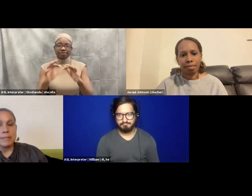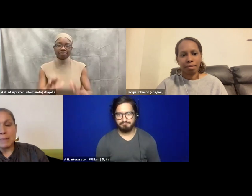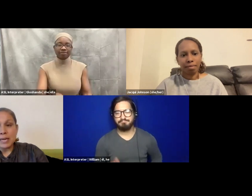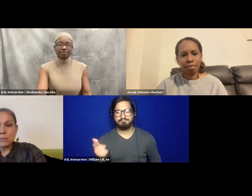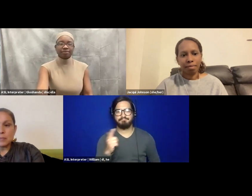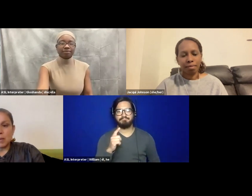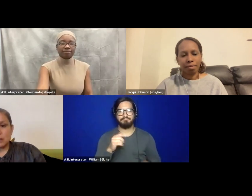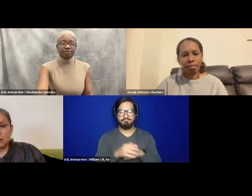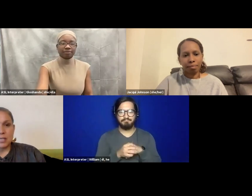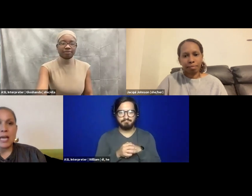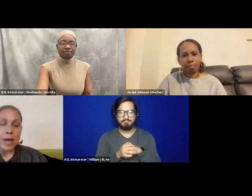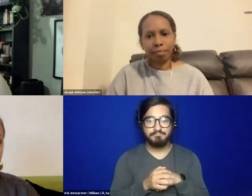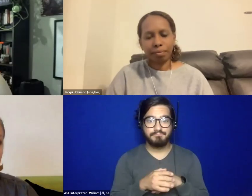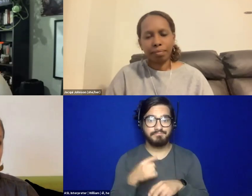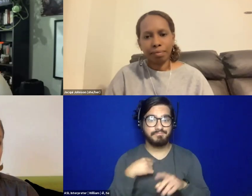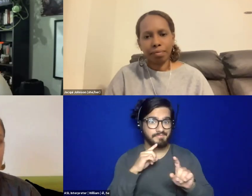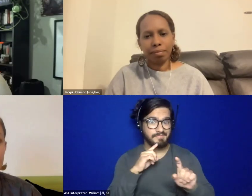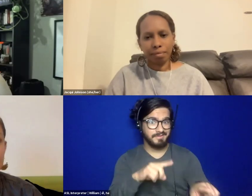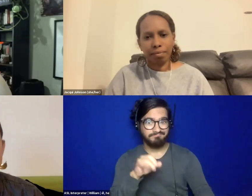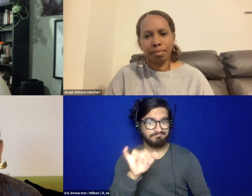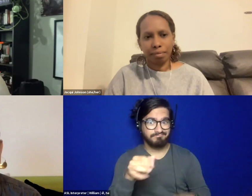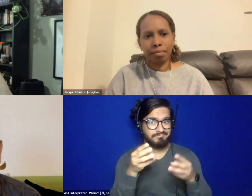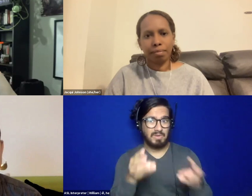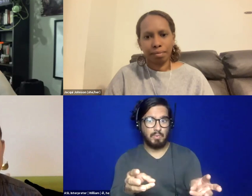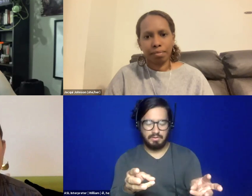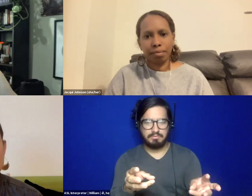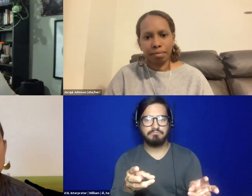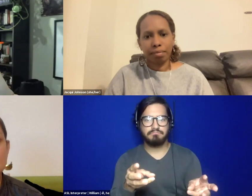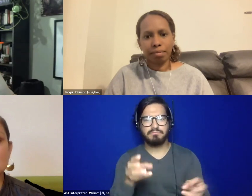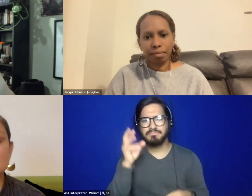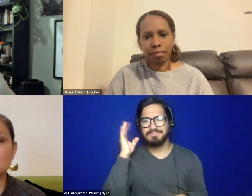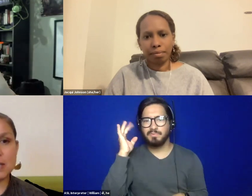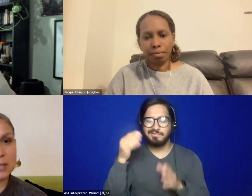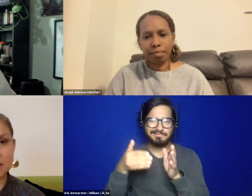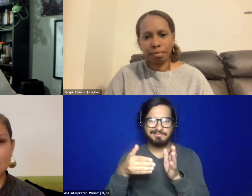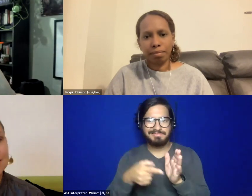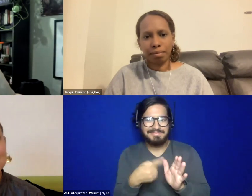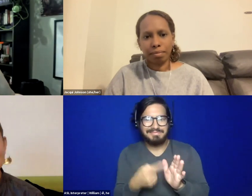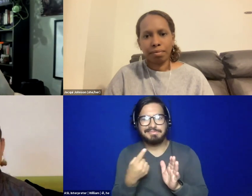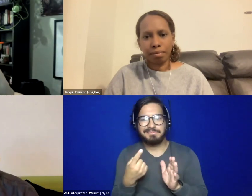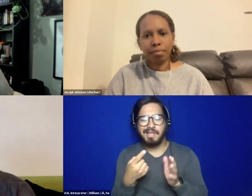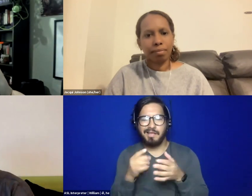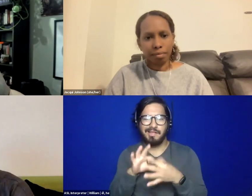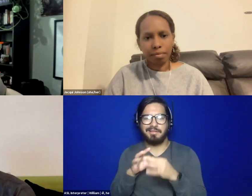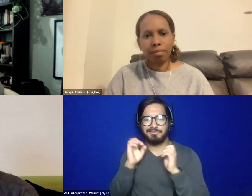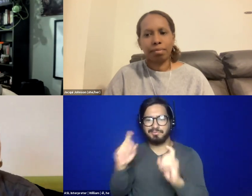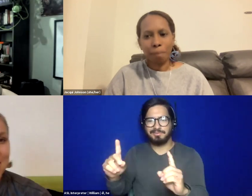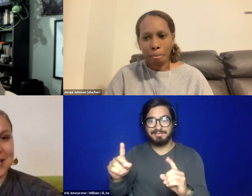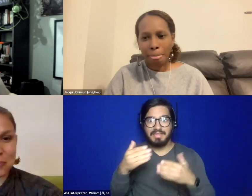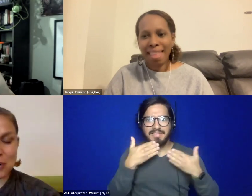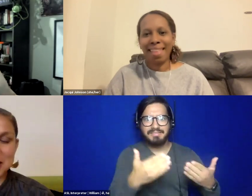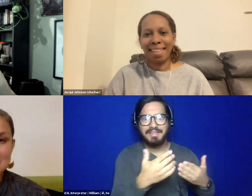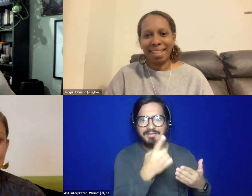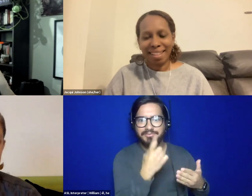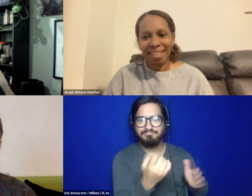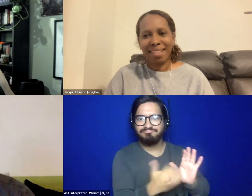Um, I mean, I respond just in that way. Um, some of it is education and Jess, thank you so much. That was so good. And I can't wait to go back